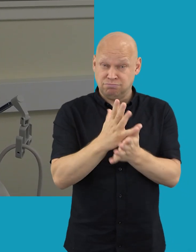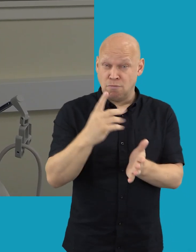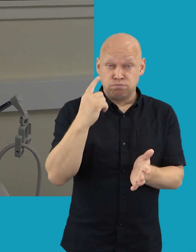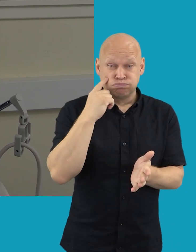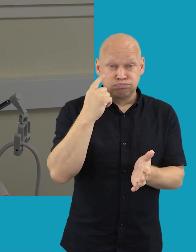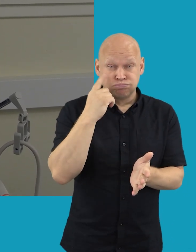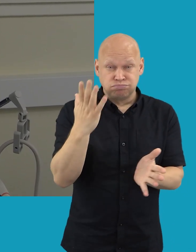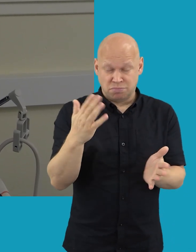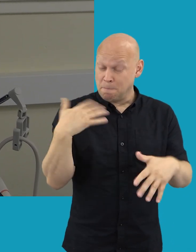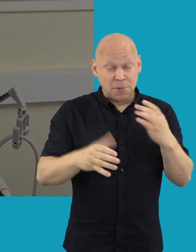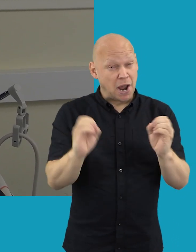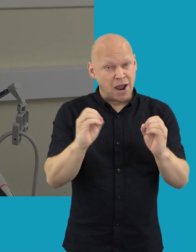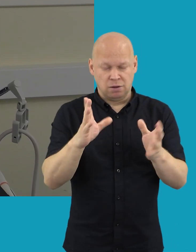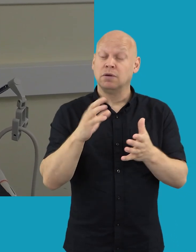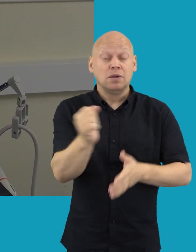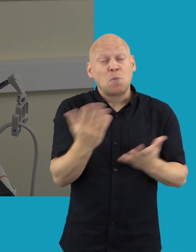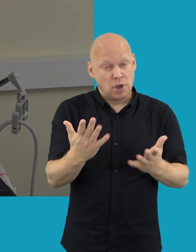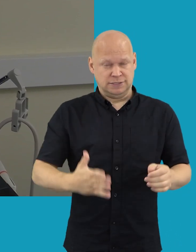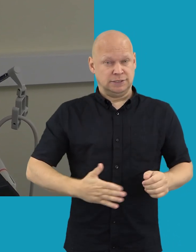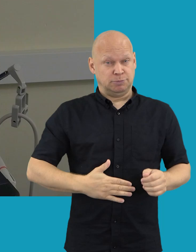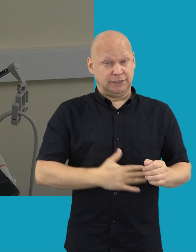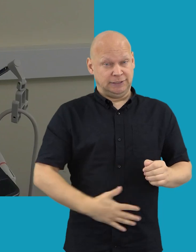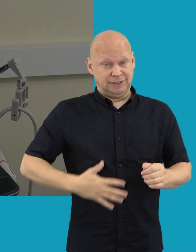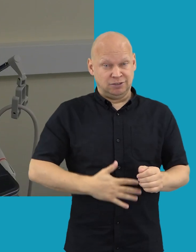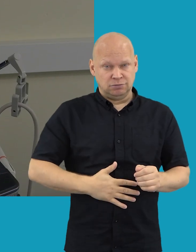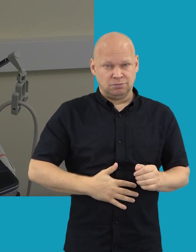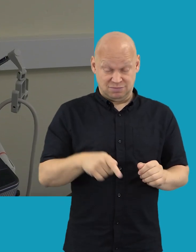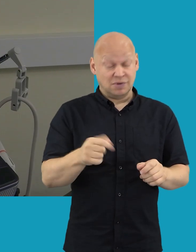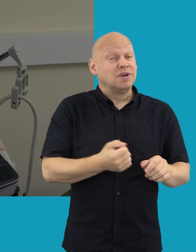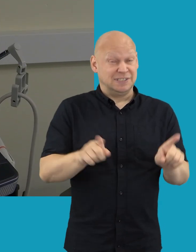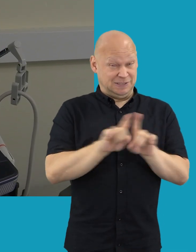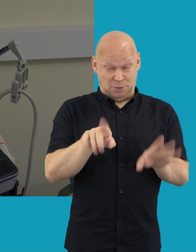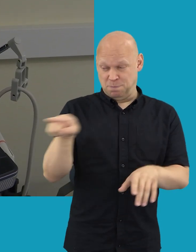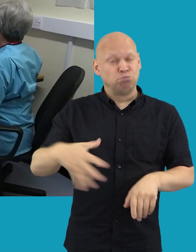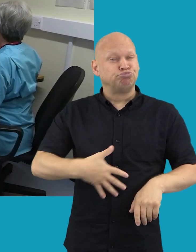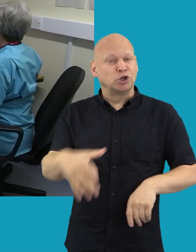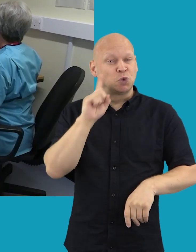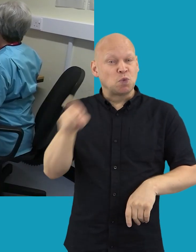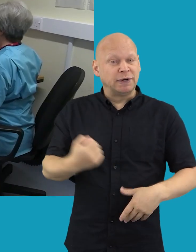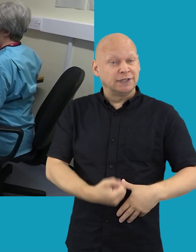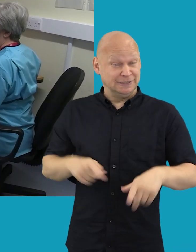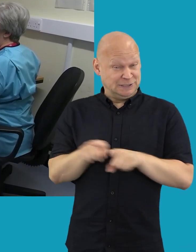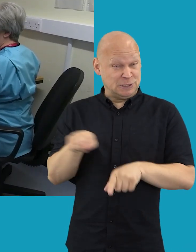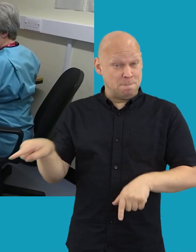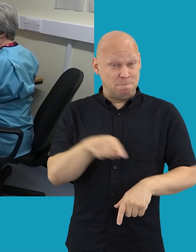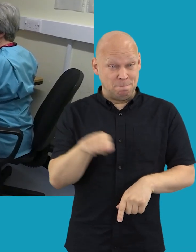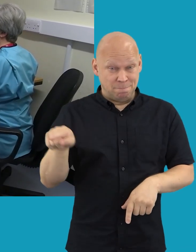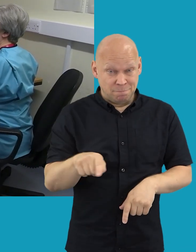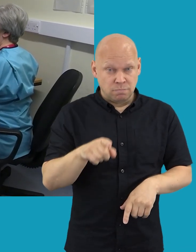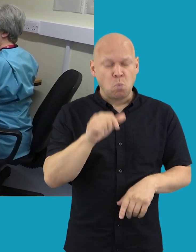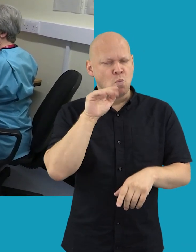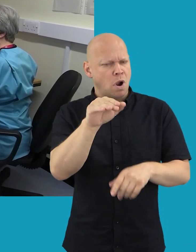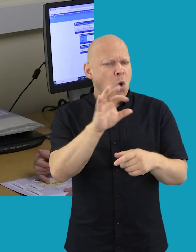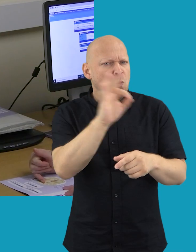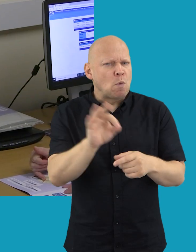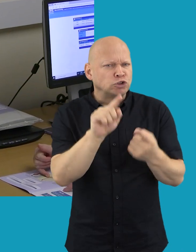simple, painless ultrasound scan of the tummy just like the one a pregnant woman would get. When you go for the scan, you will be asked